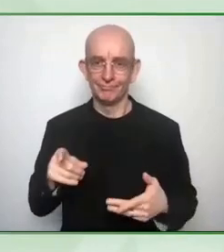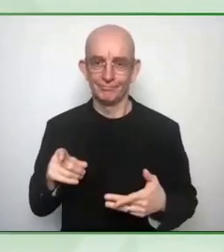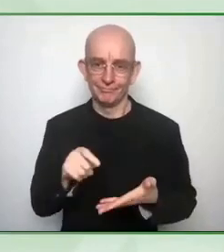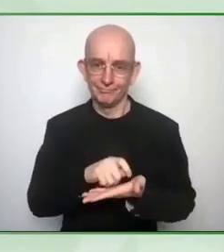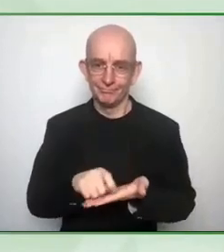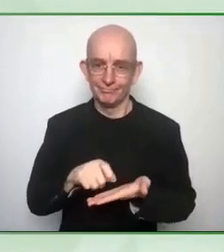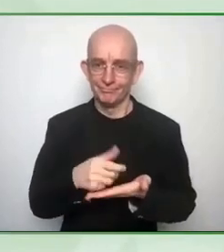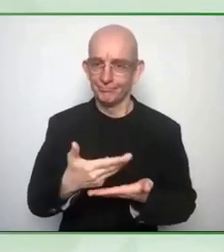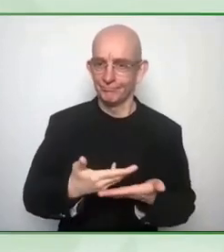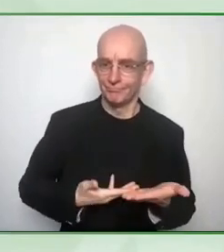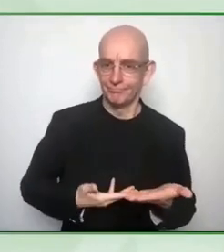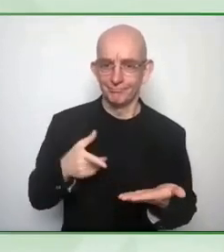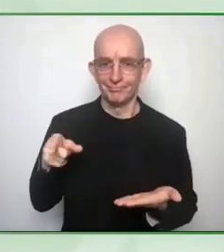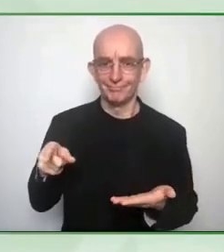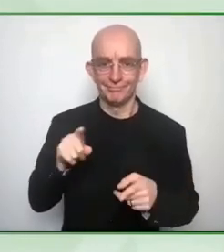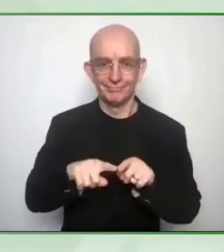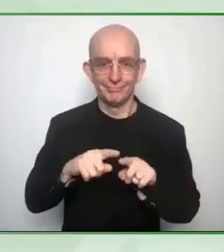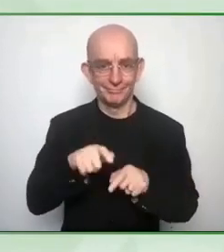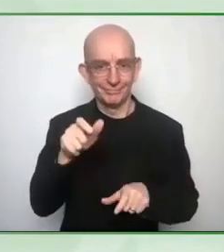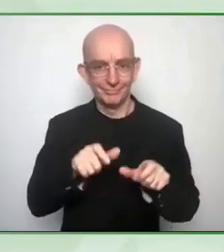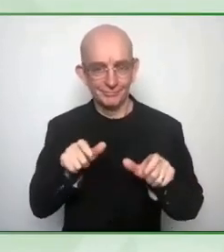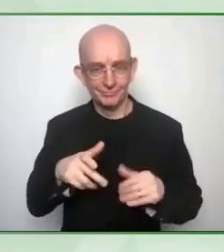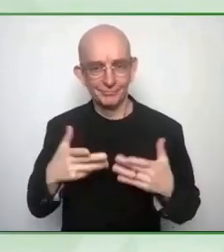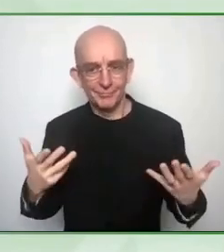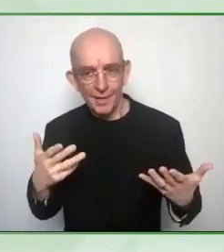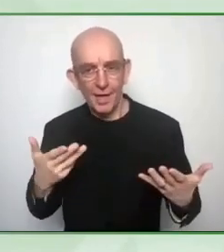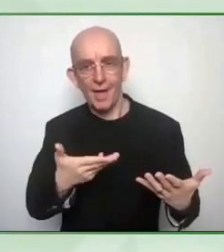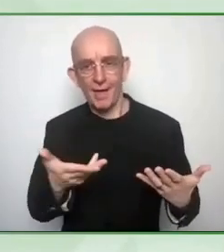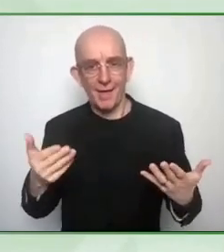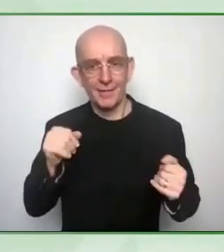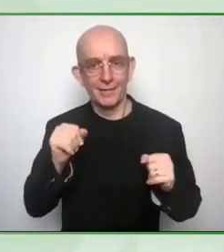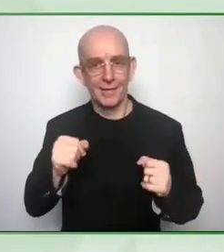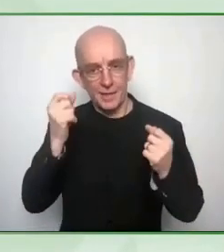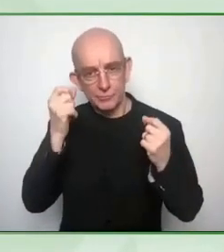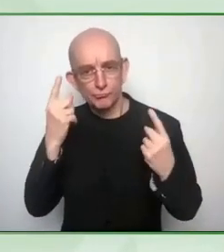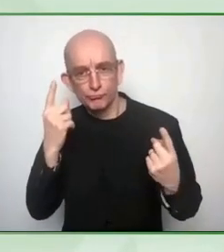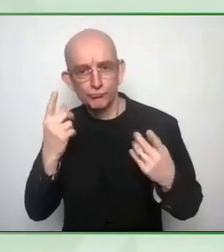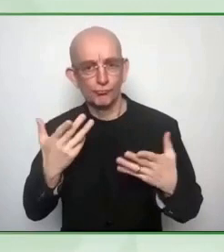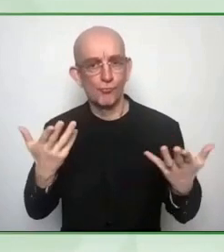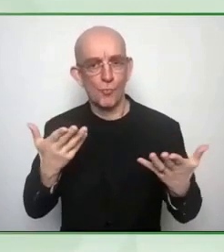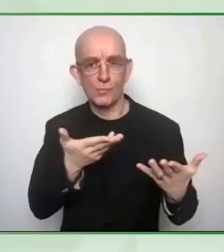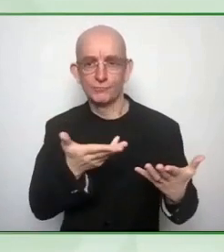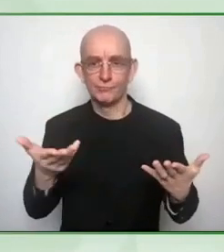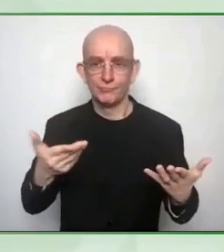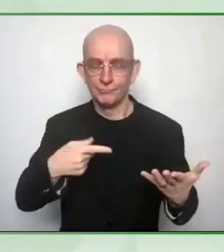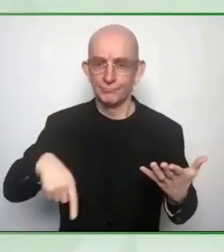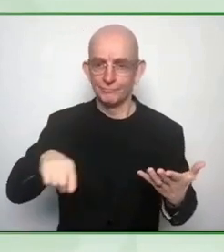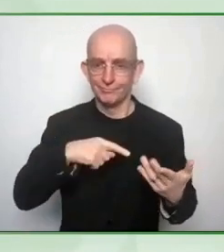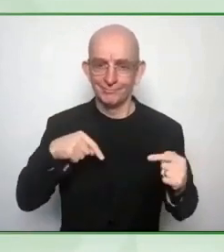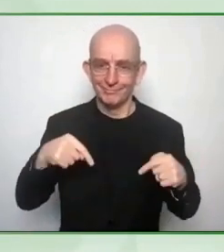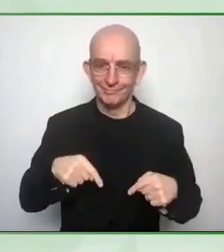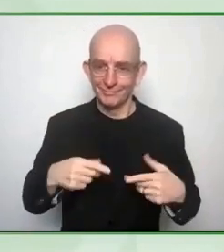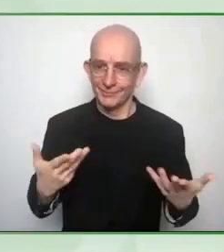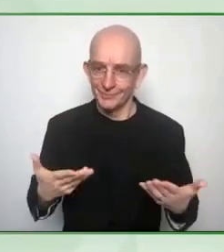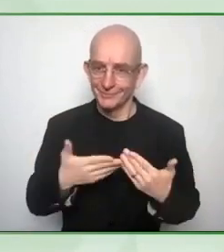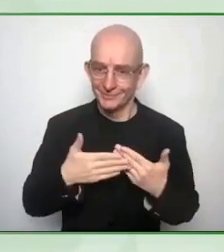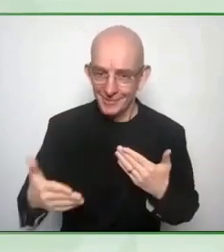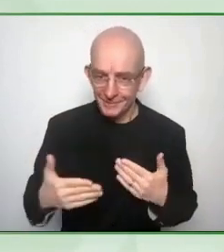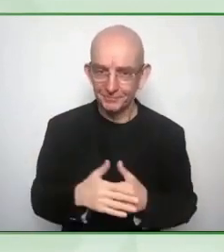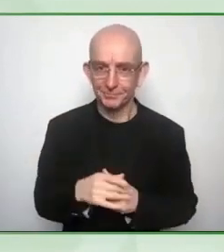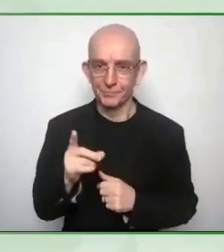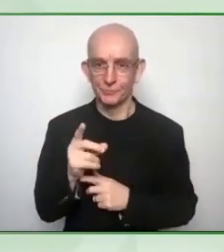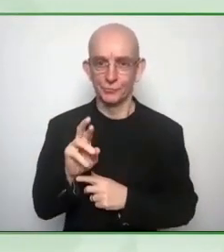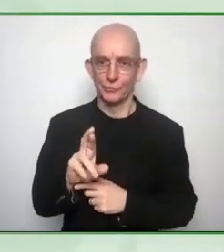nite iog which is a government based major resource center in the rank and status of a cabinet